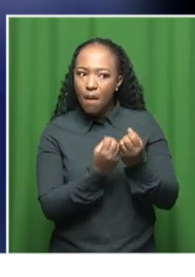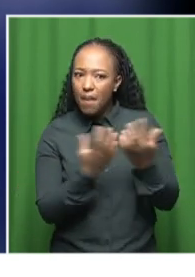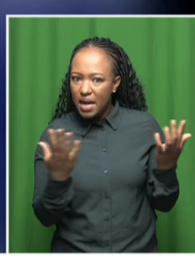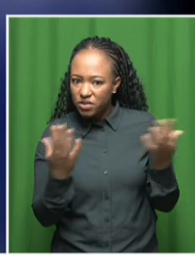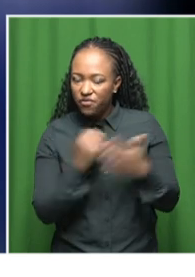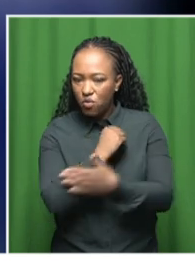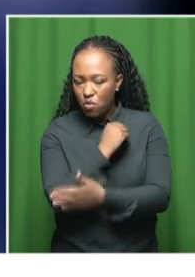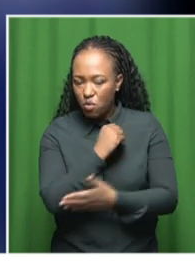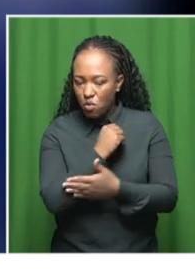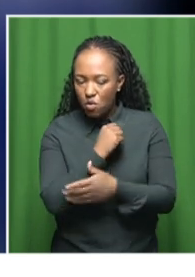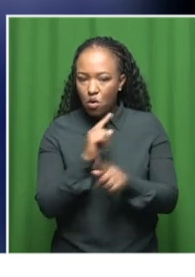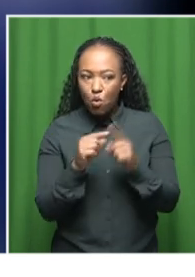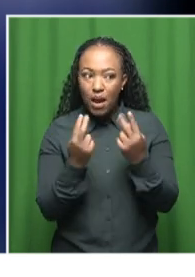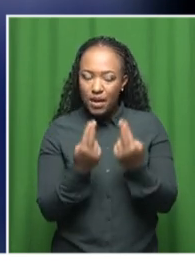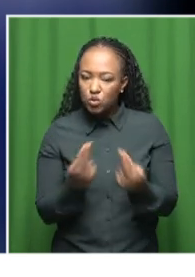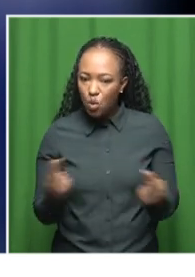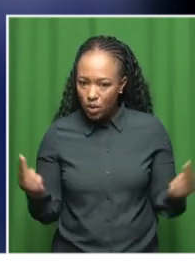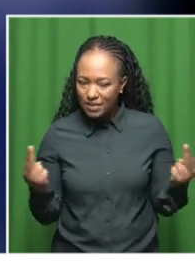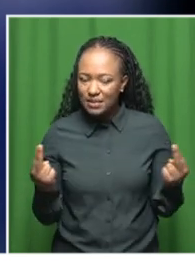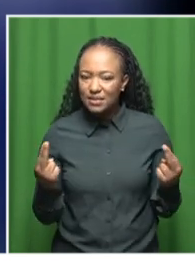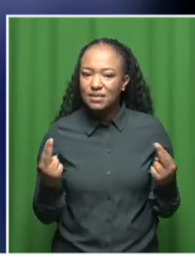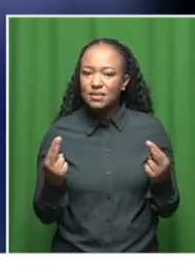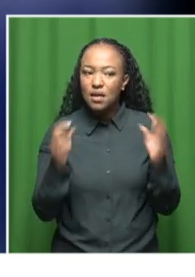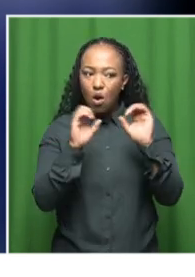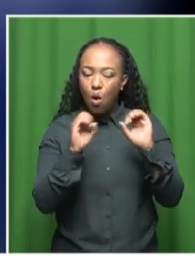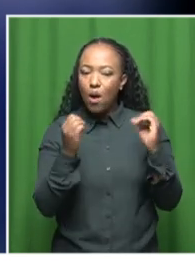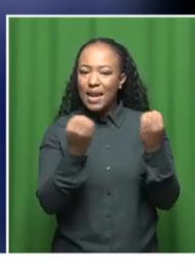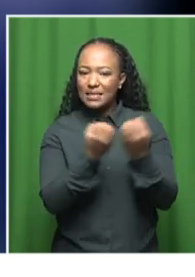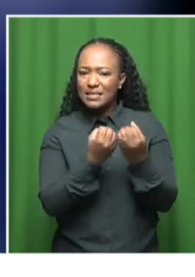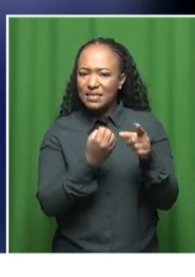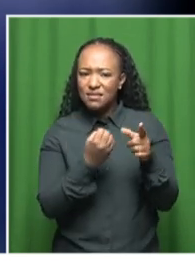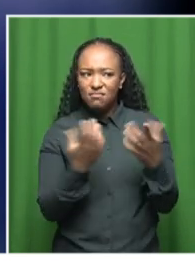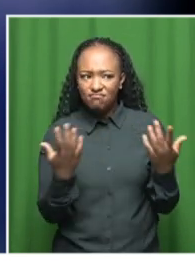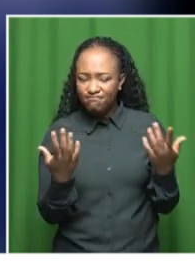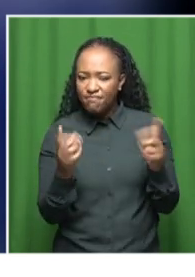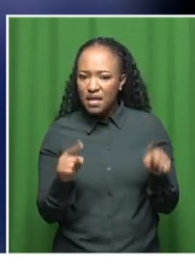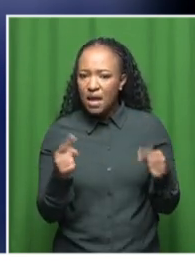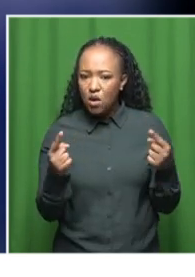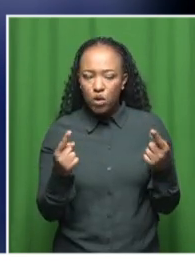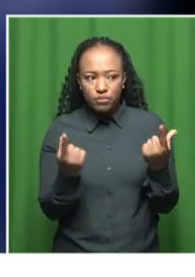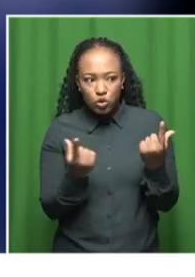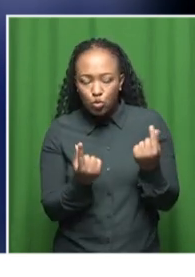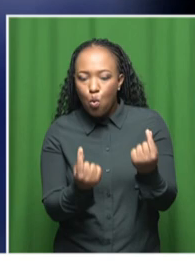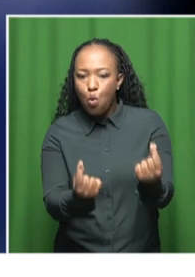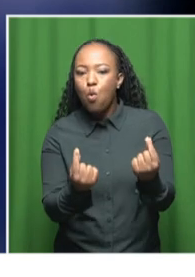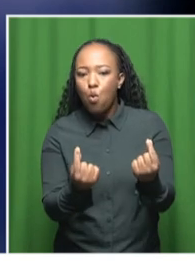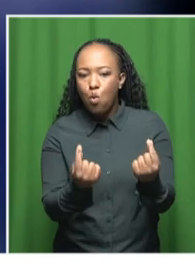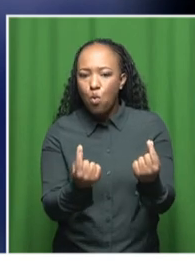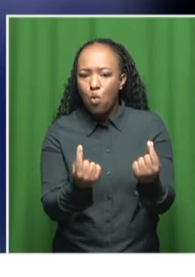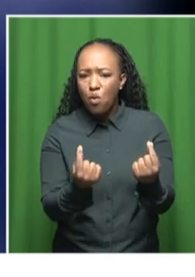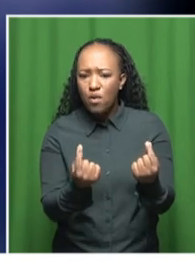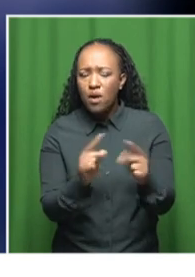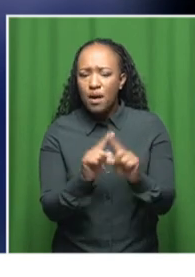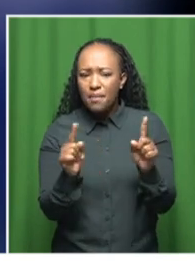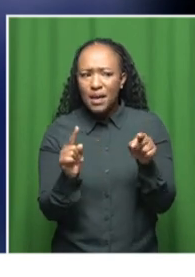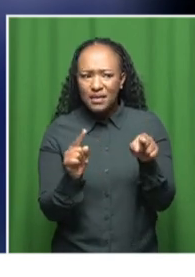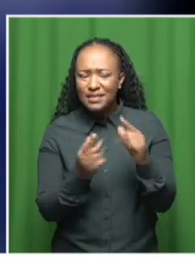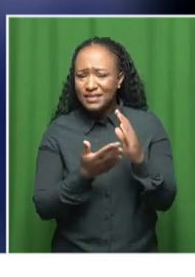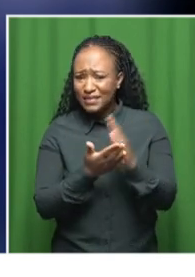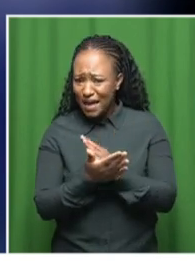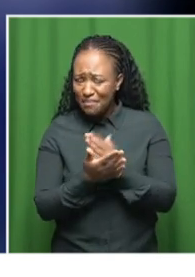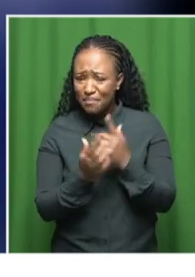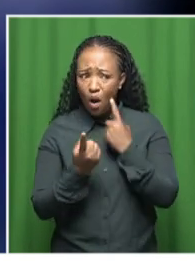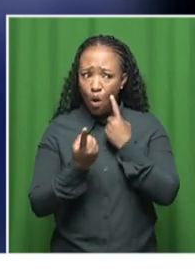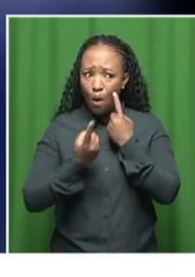because without resources, even civil society organizations are unable to deliver what is supposed to be delivered. But also, some of the